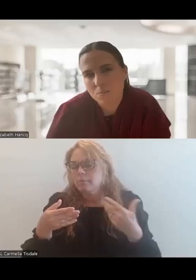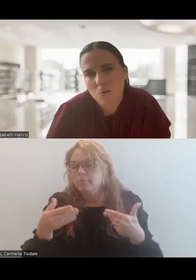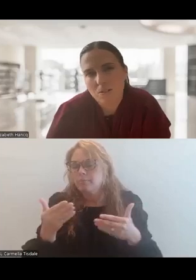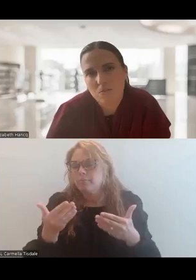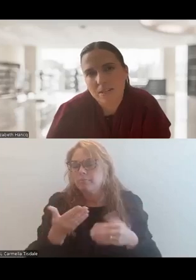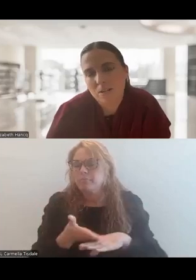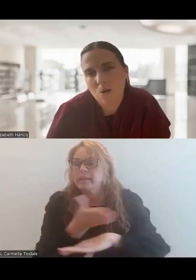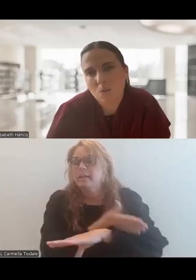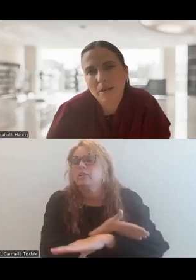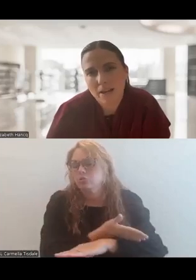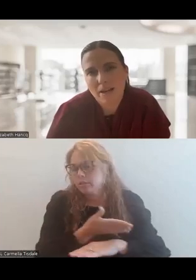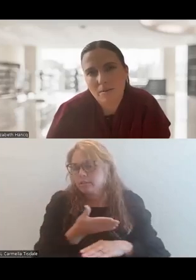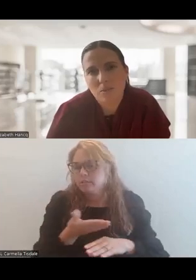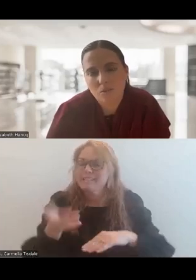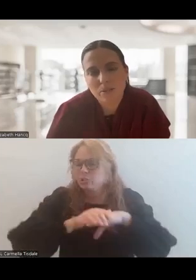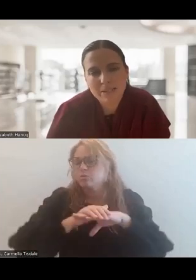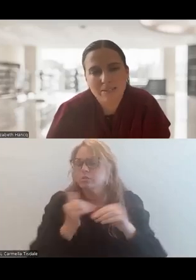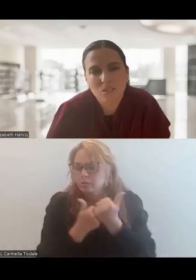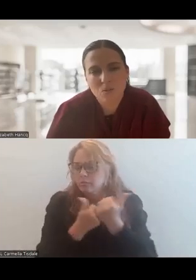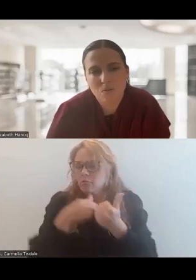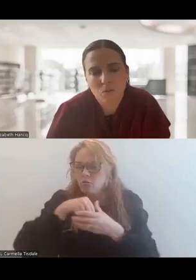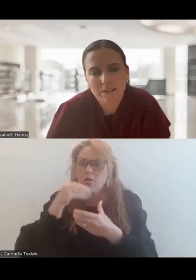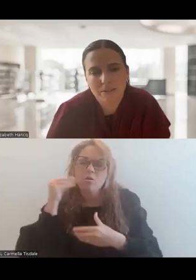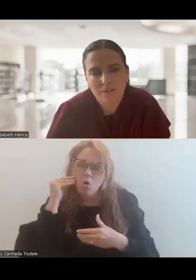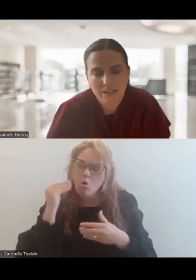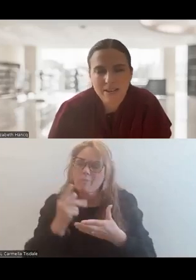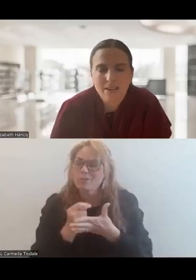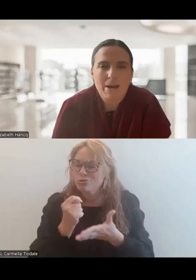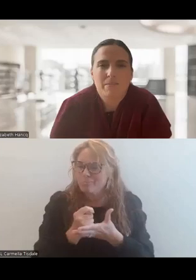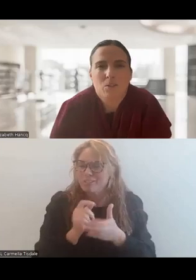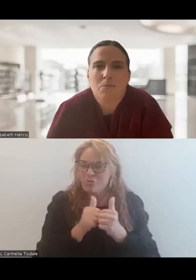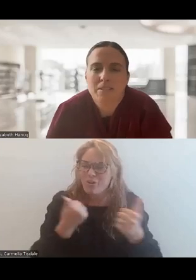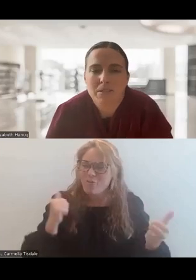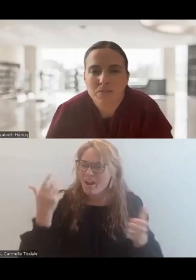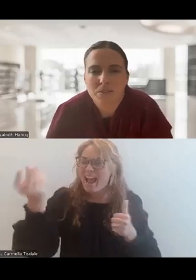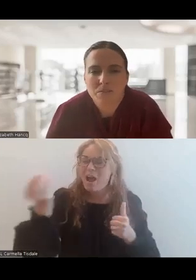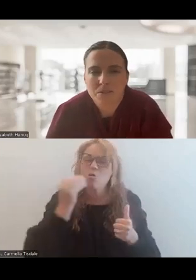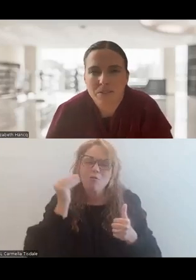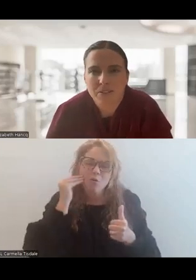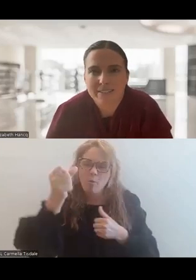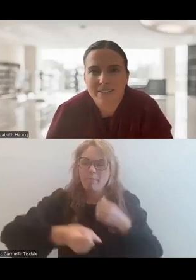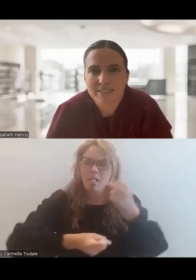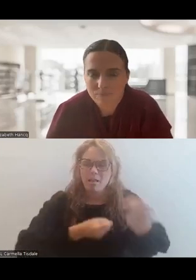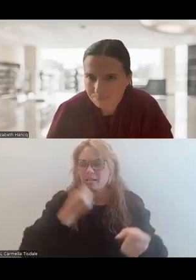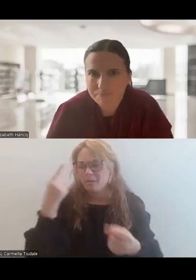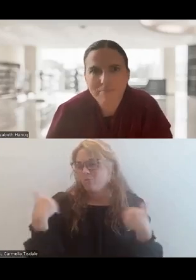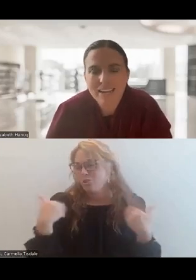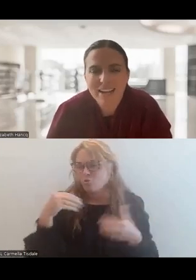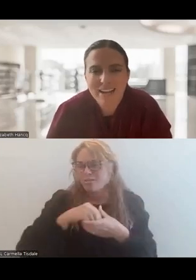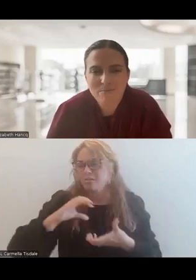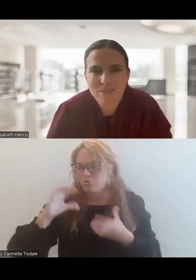increasing supports for in-home treatments to avoid those out-of-home placements for youth in crisis.